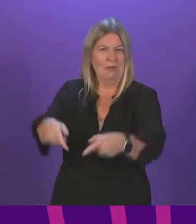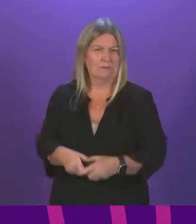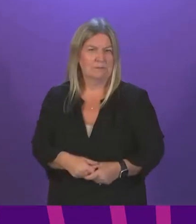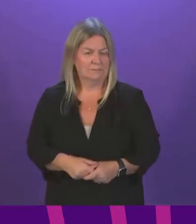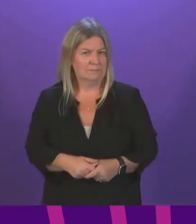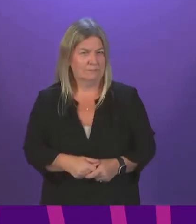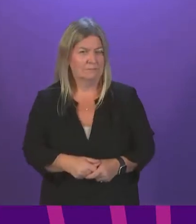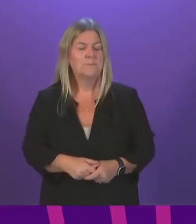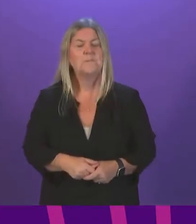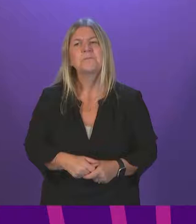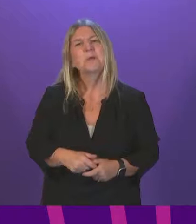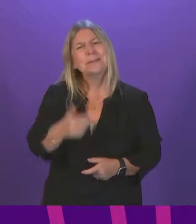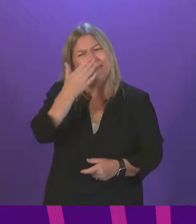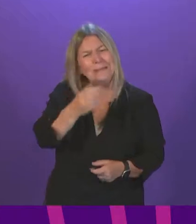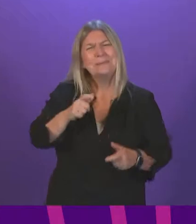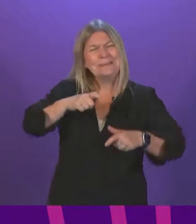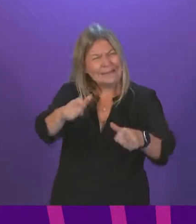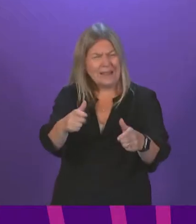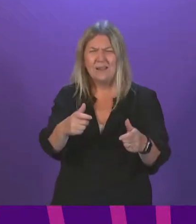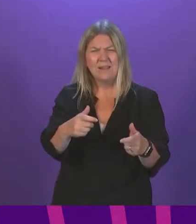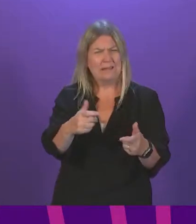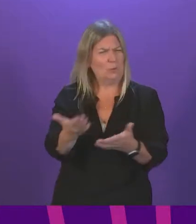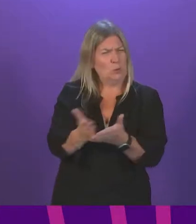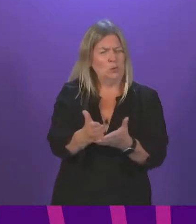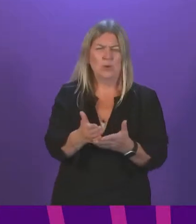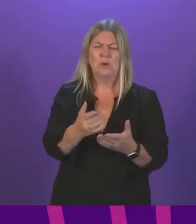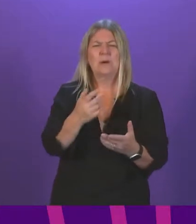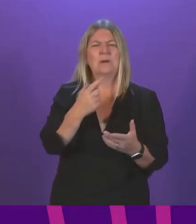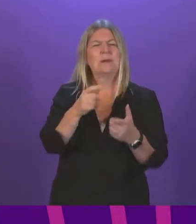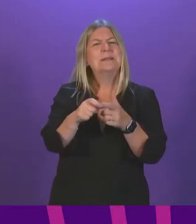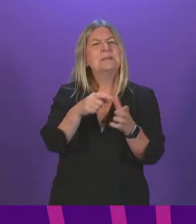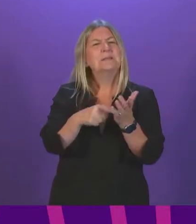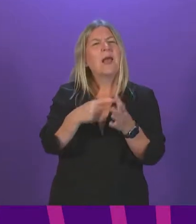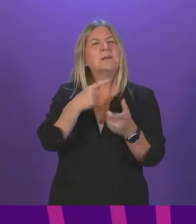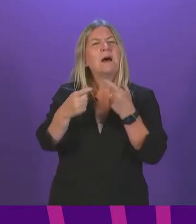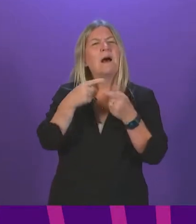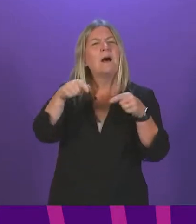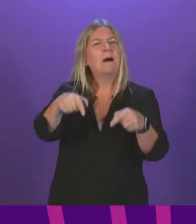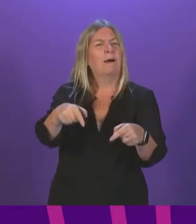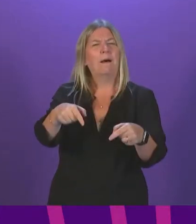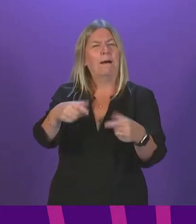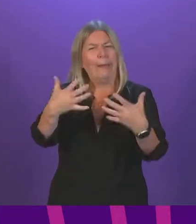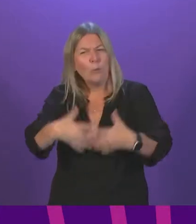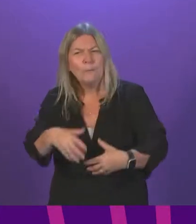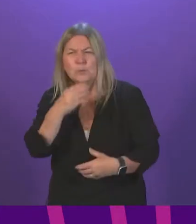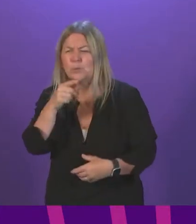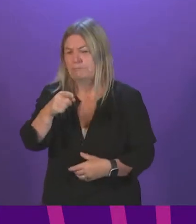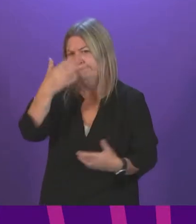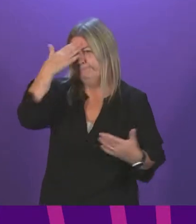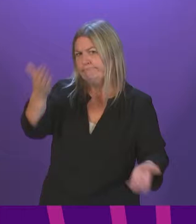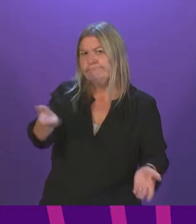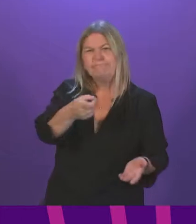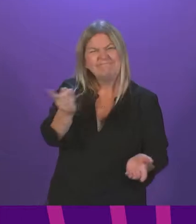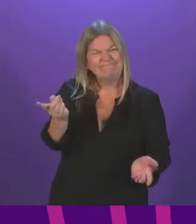of the many questions still remaining is around data and the equipment used. In the debate last week, much was made of the fact that businesses